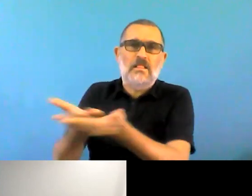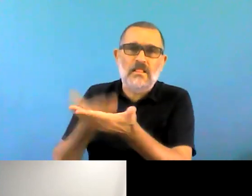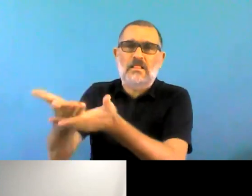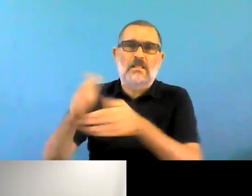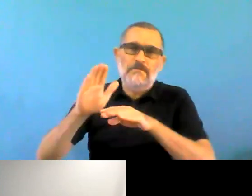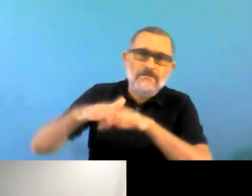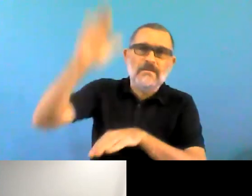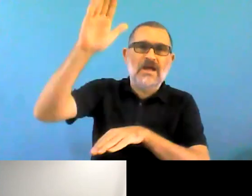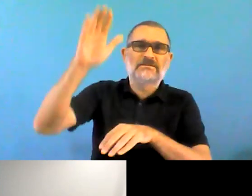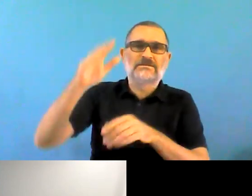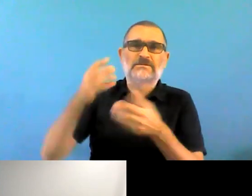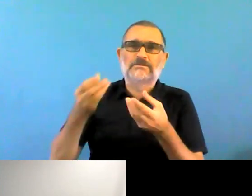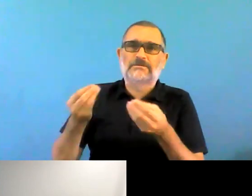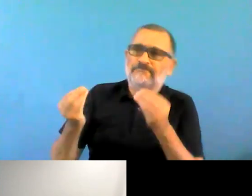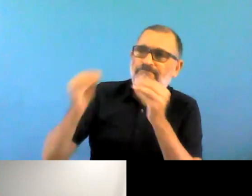one day to the other.